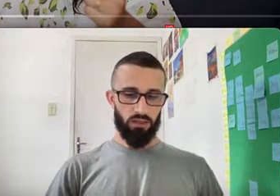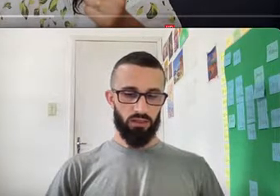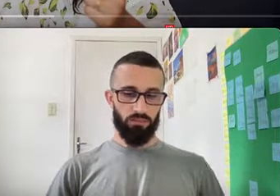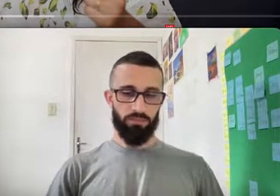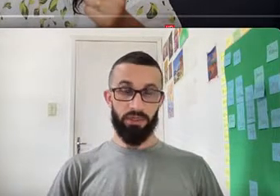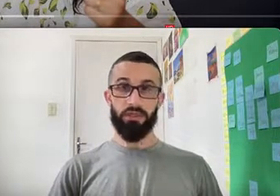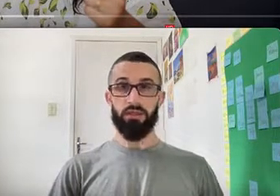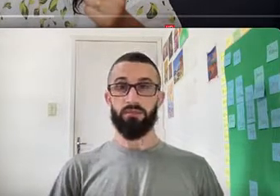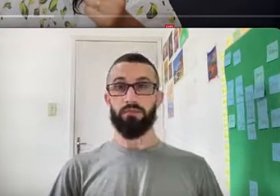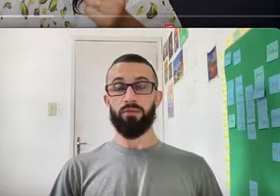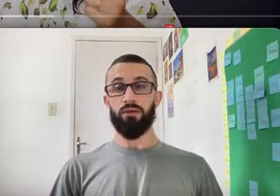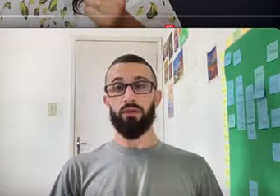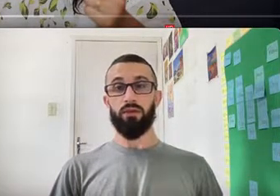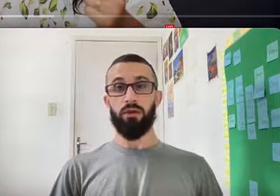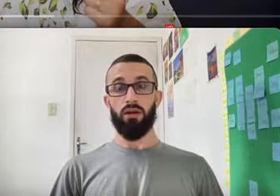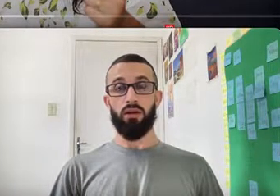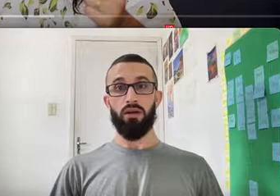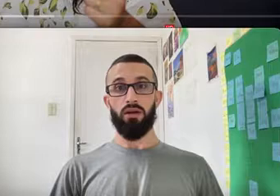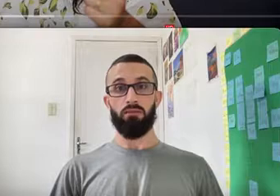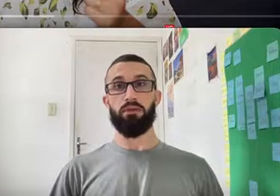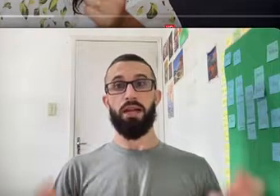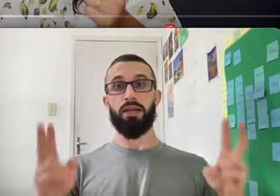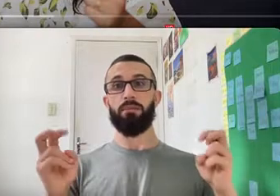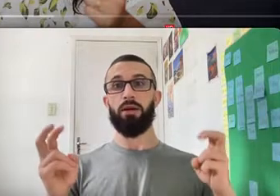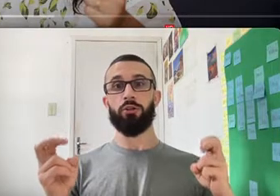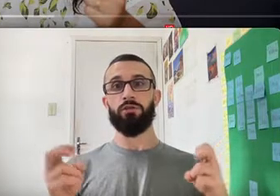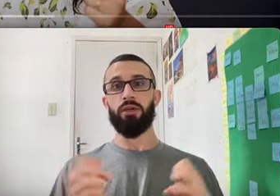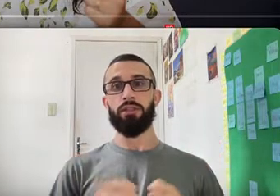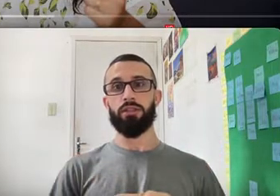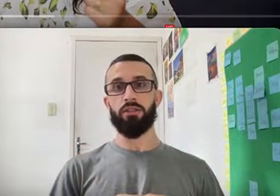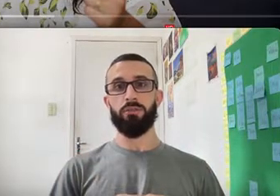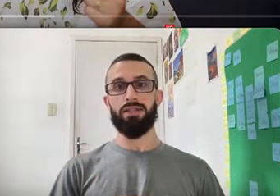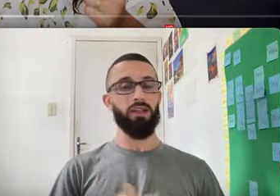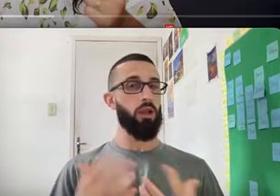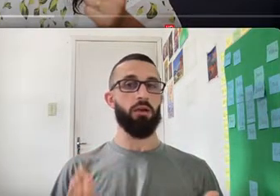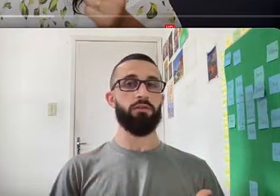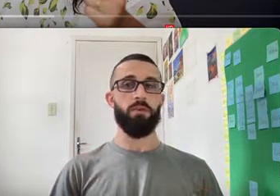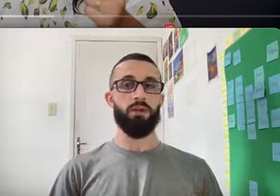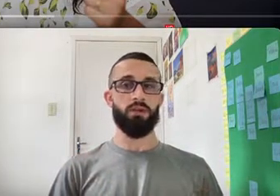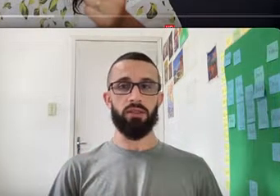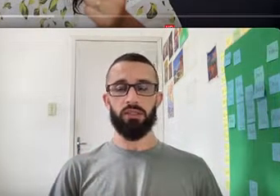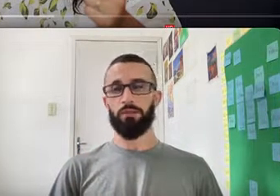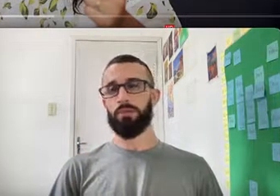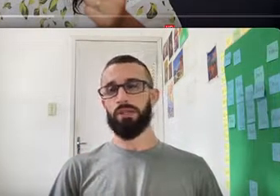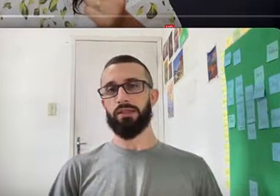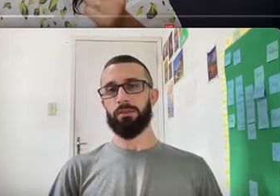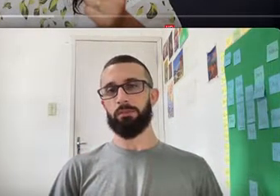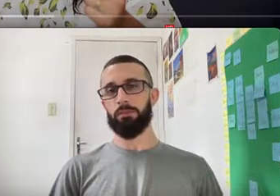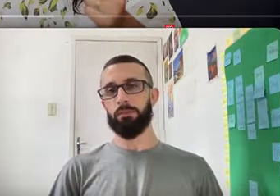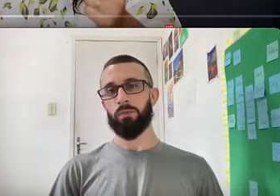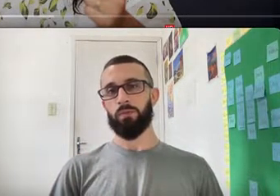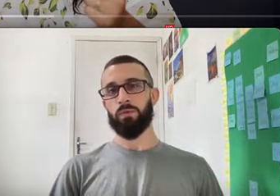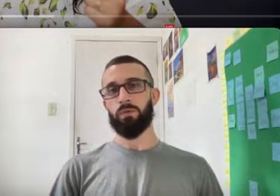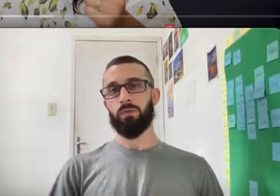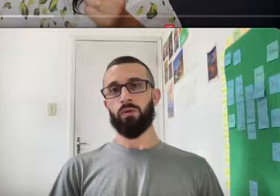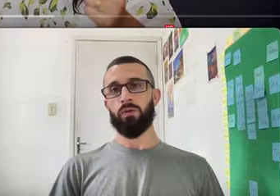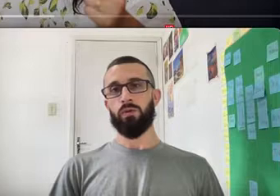Grana Preta Black Amount Of Money This Means A Lot Of Money Grana Preta